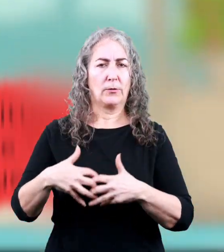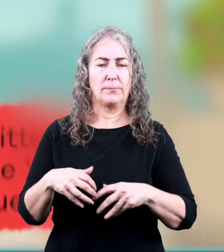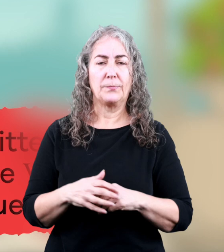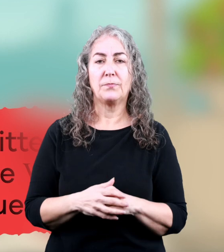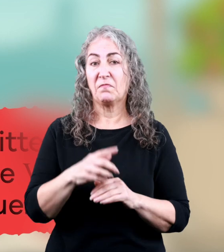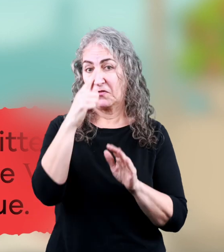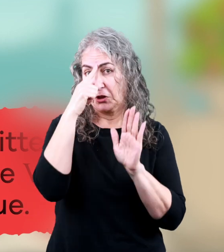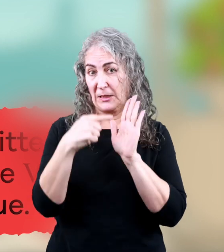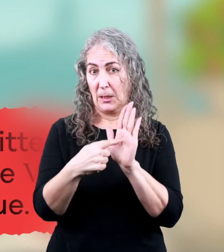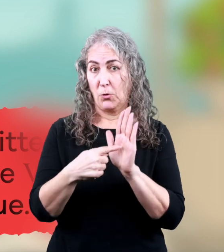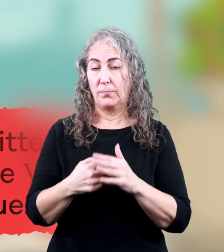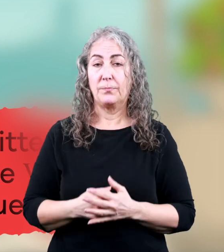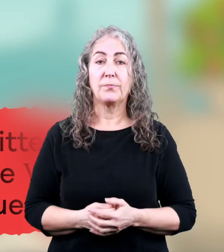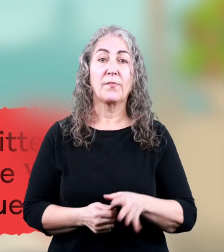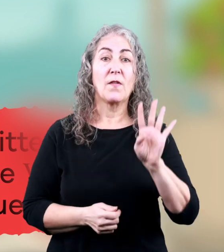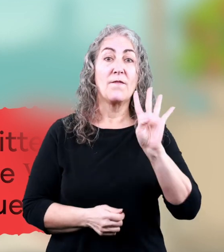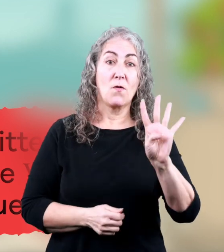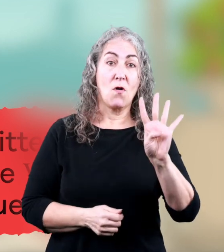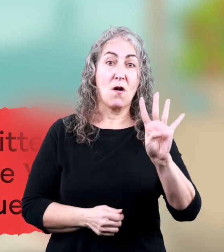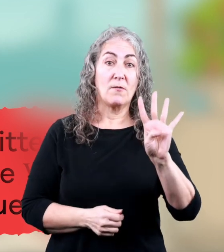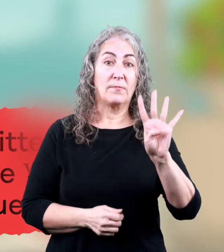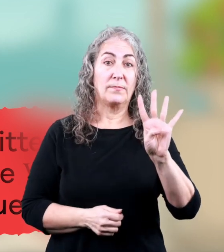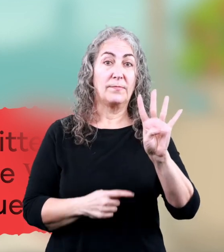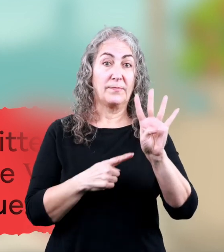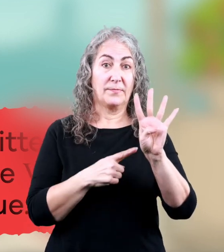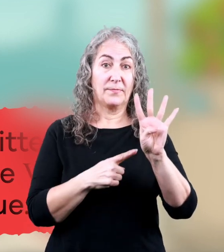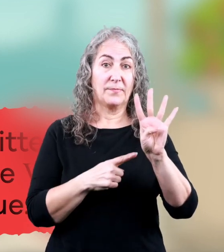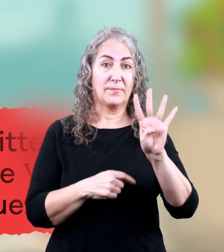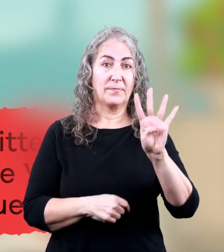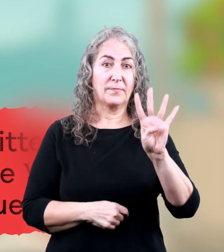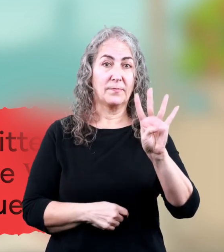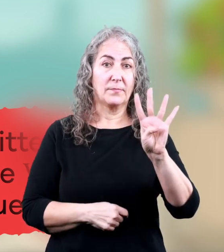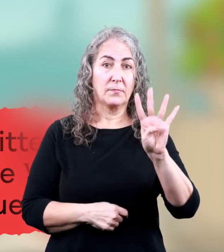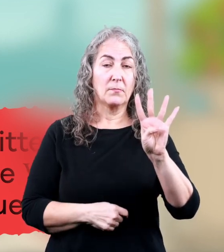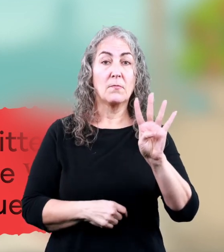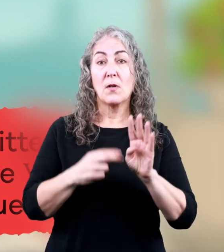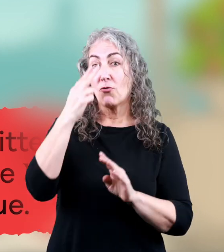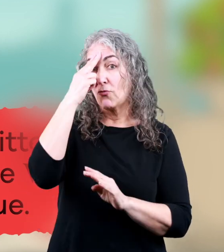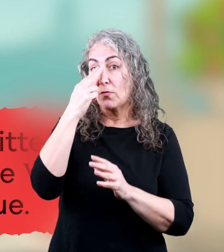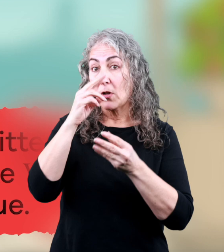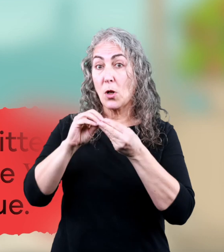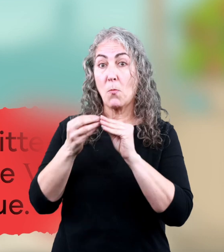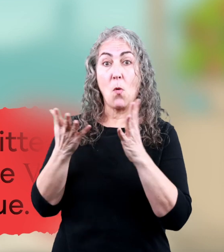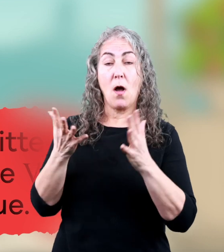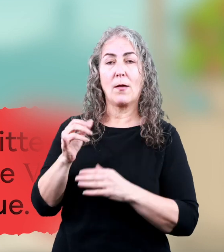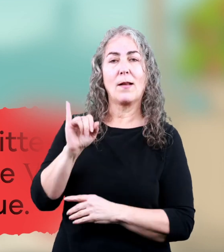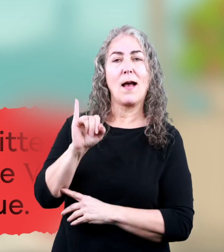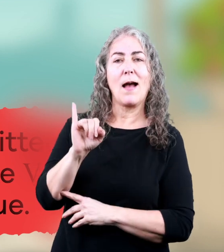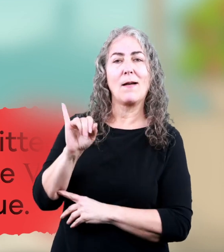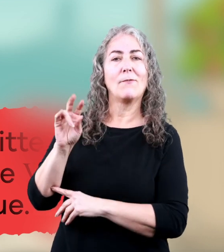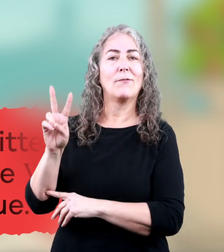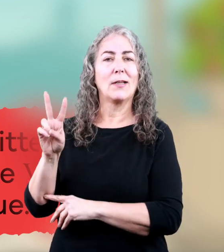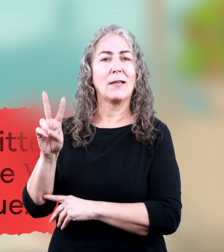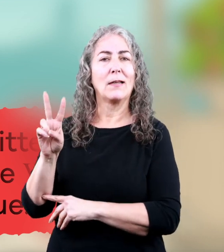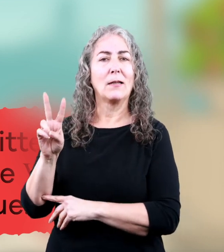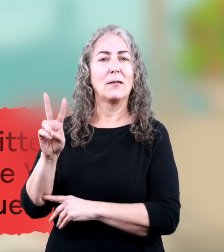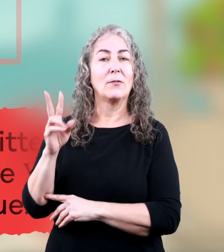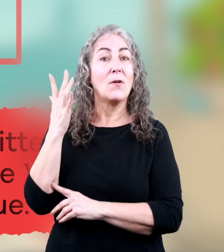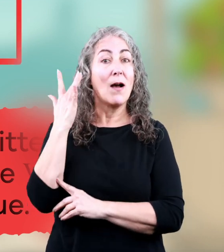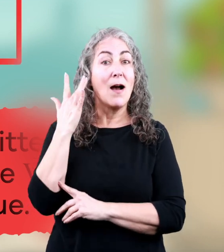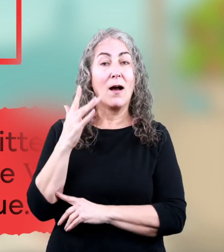Let's do an example together. If you write the number four, the Roman numeral would be i, v.